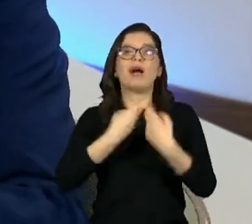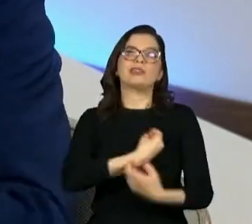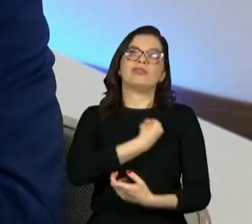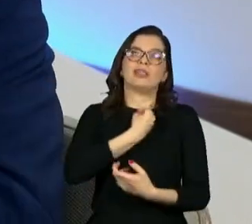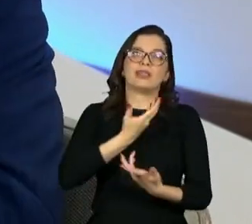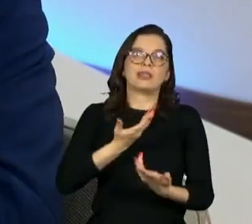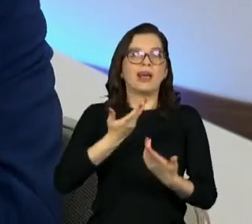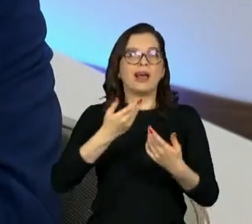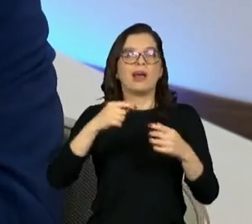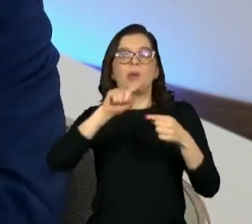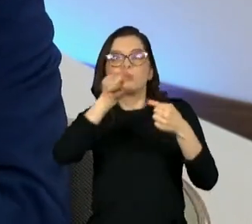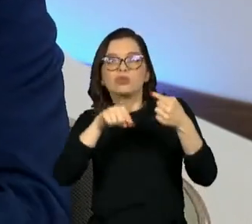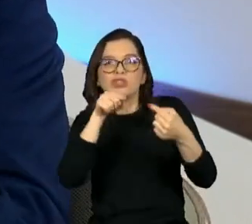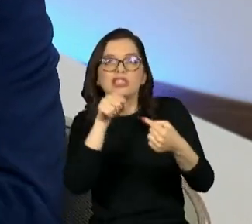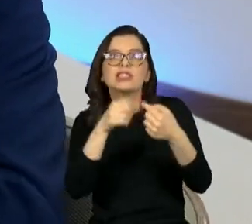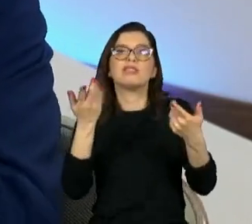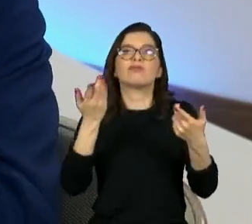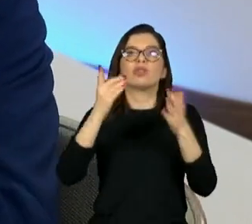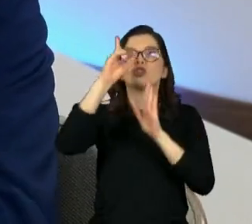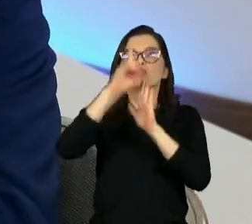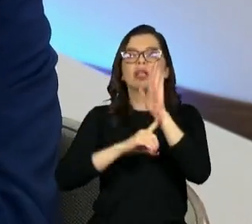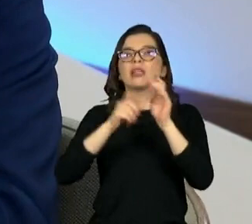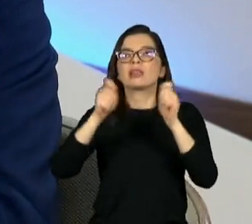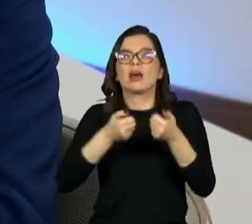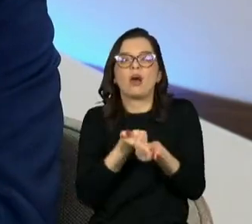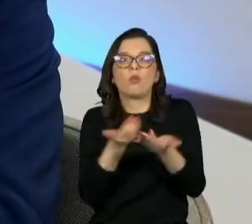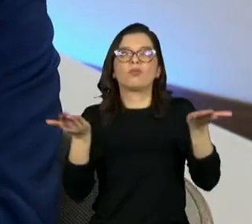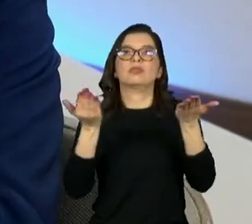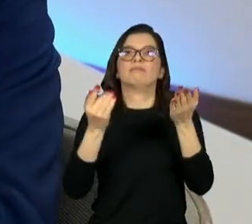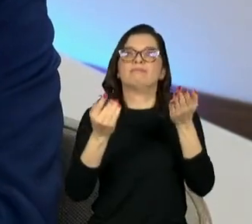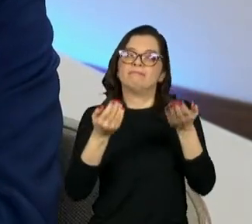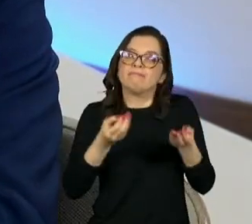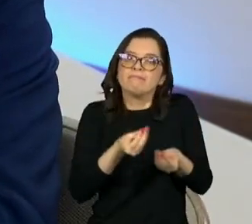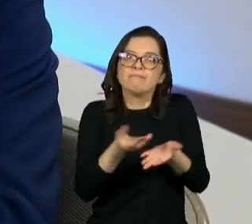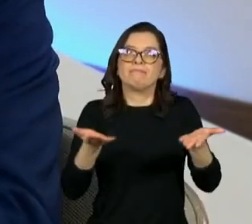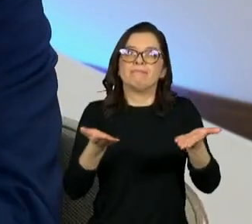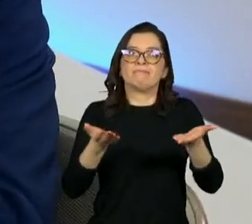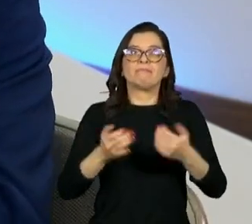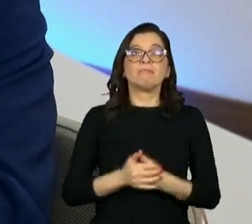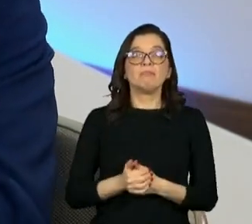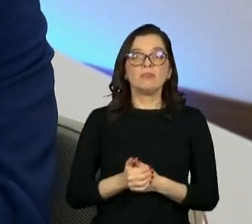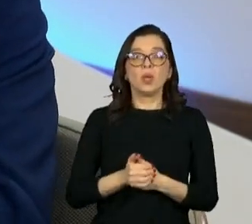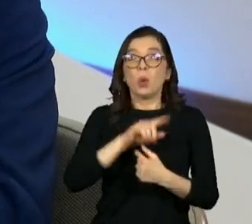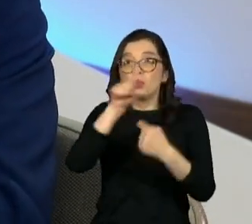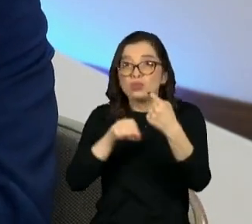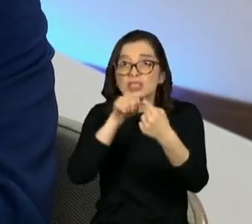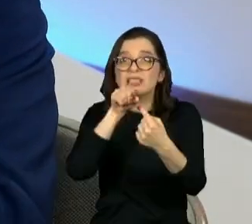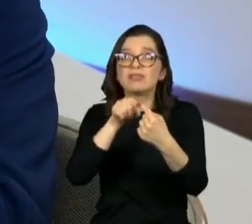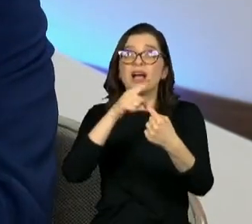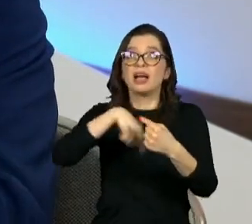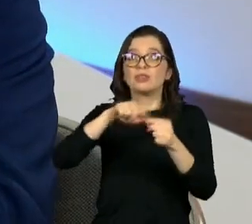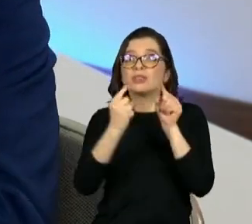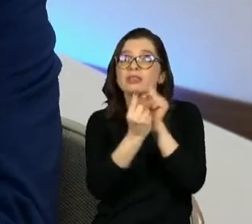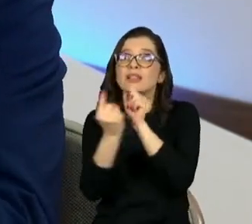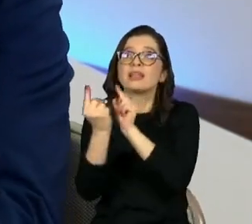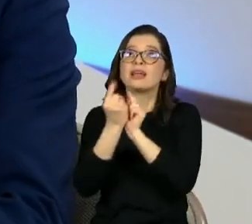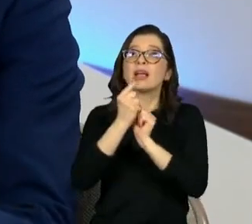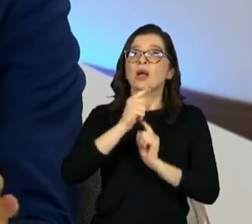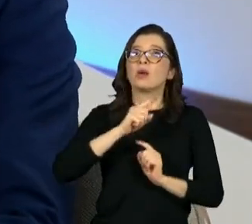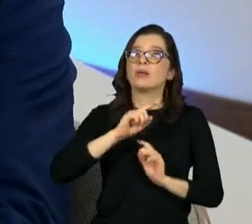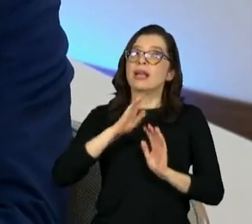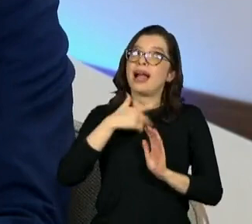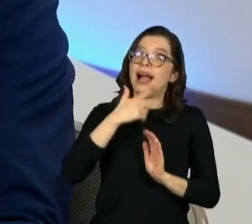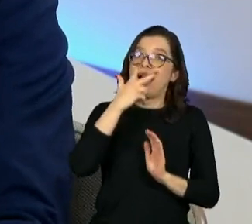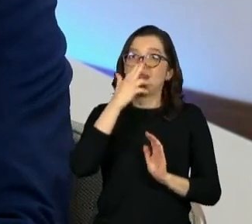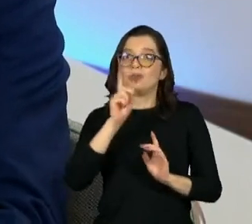or the good life or the purposes that rights serve, the ends that rights serve. So I